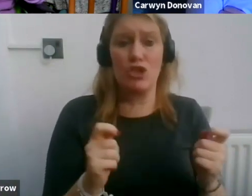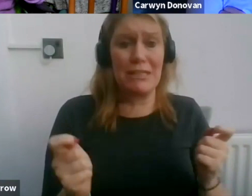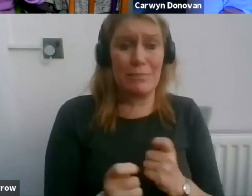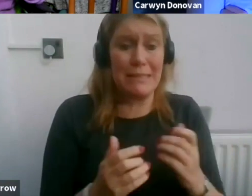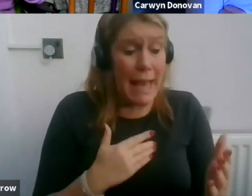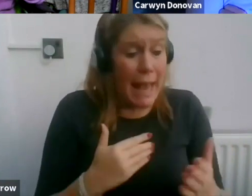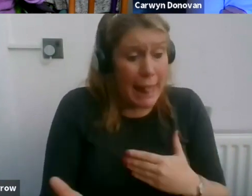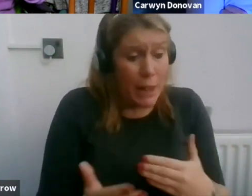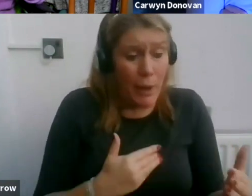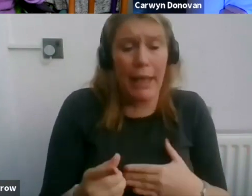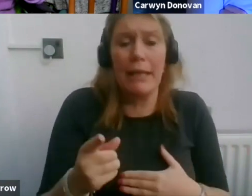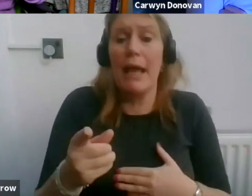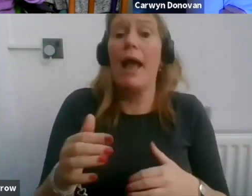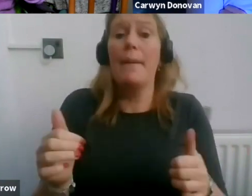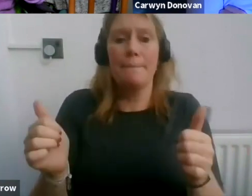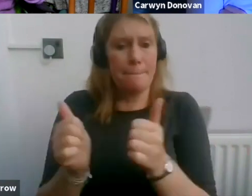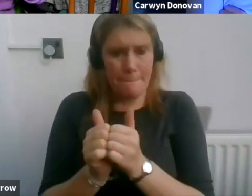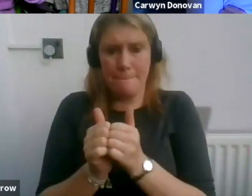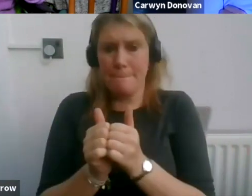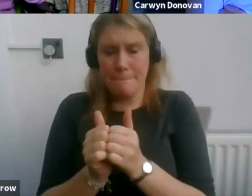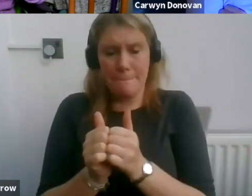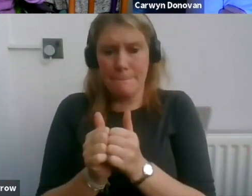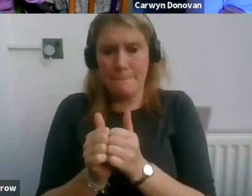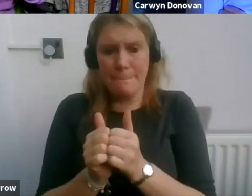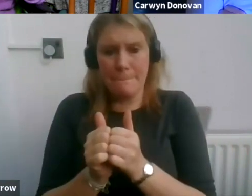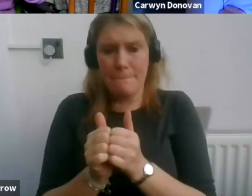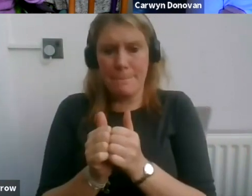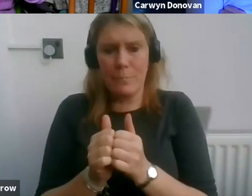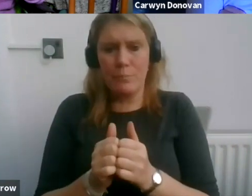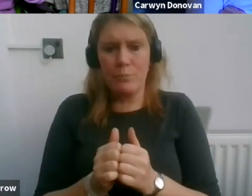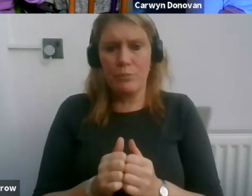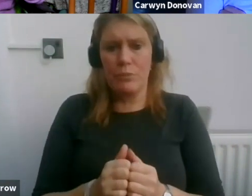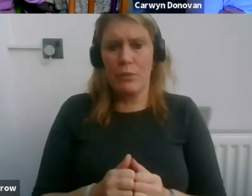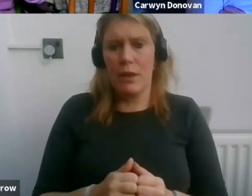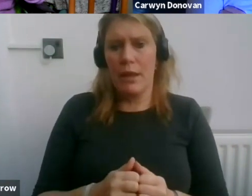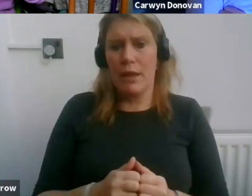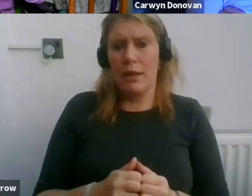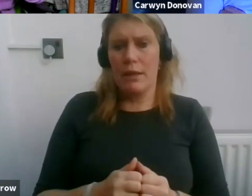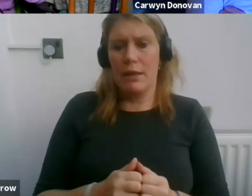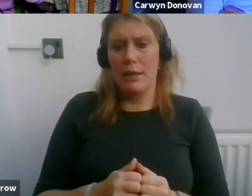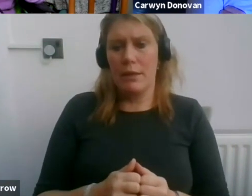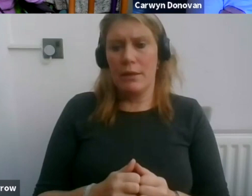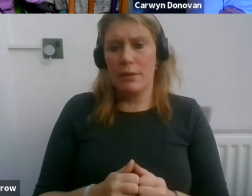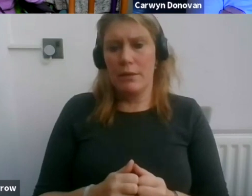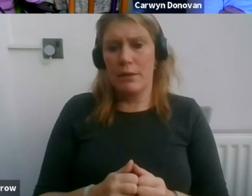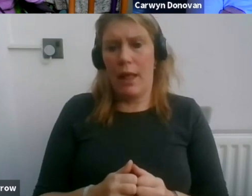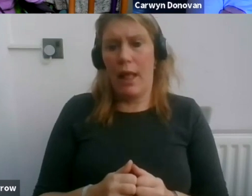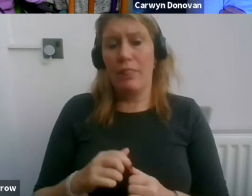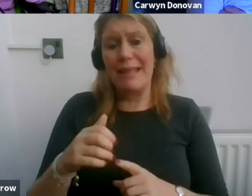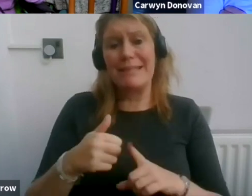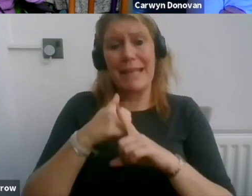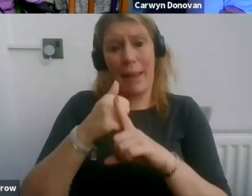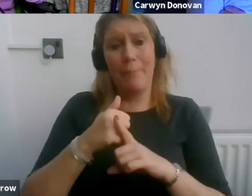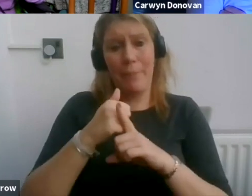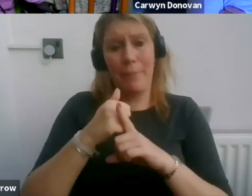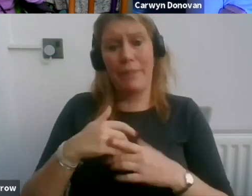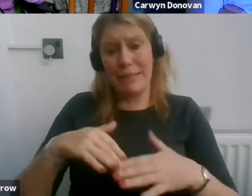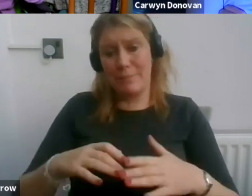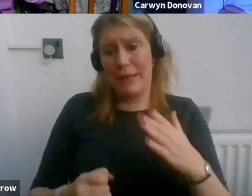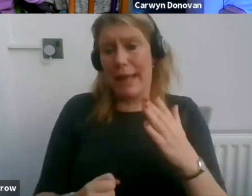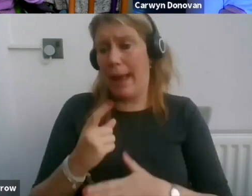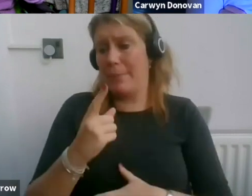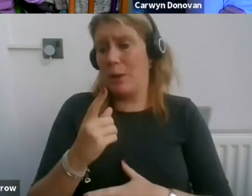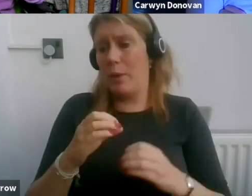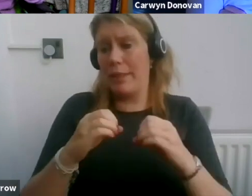Absolutely. And, you know, I would like to draw your attention to a campaign which has been going on with Bectu